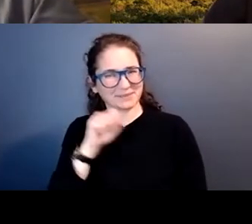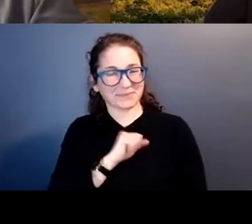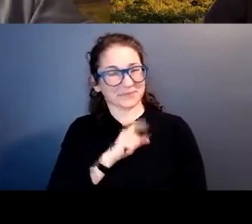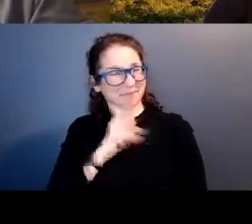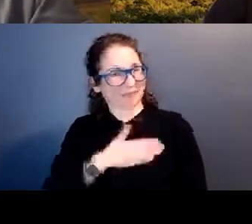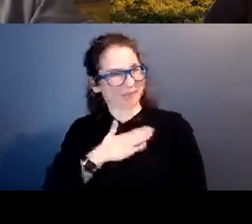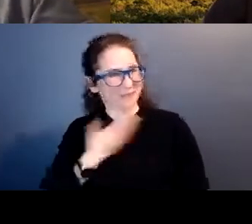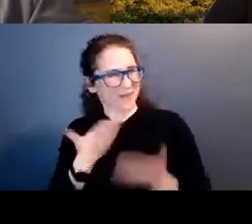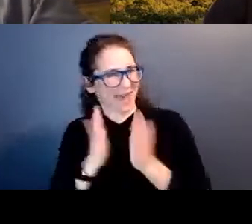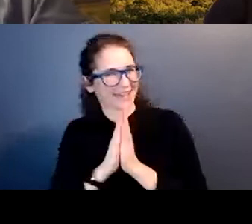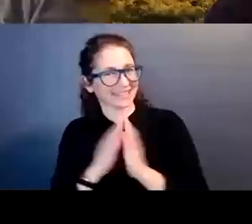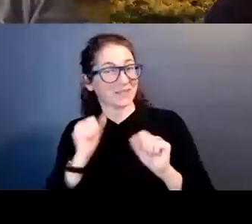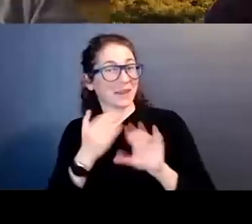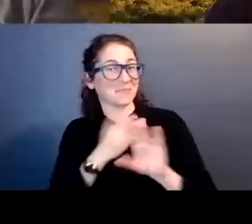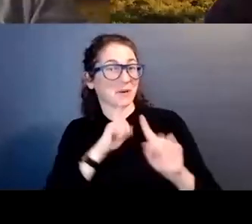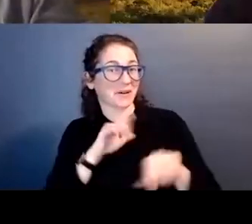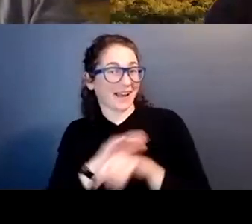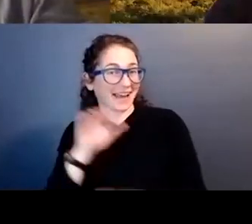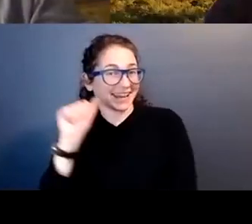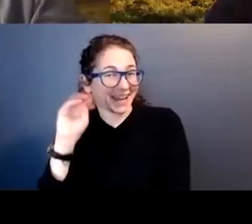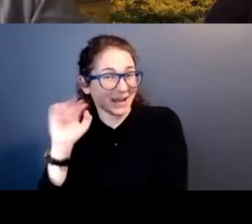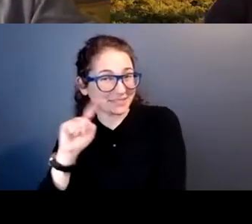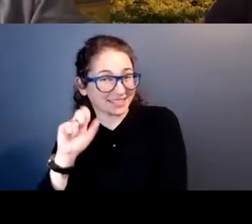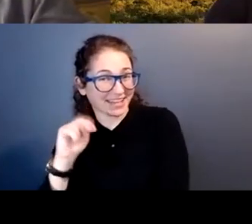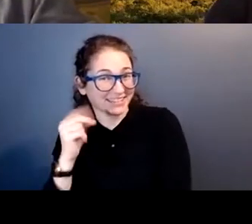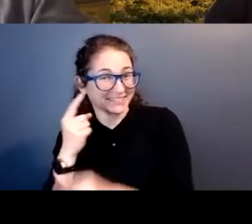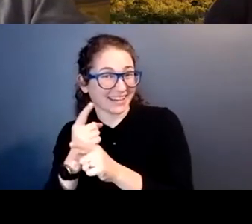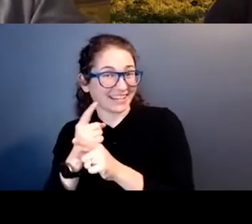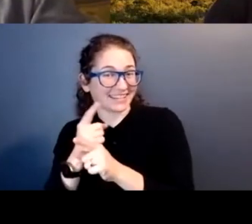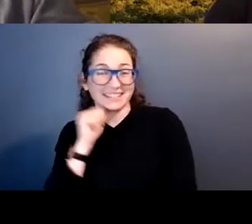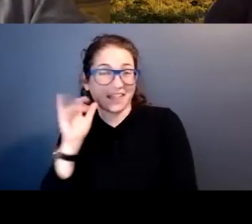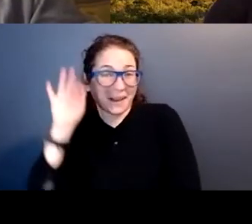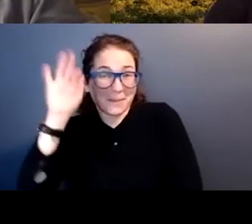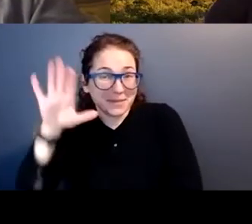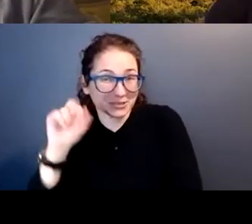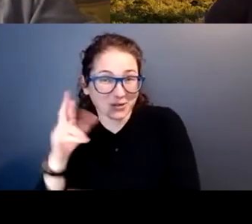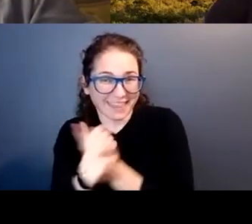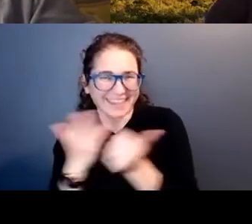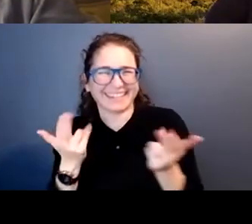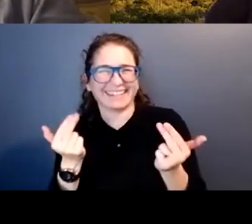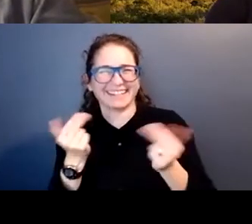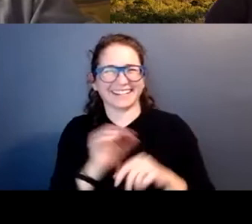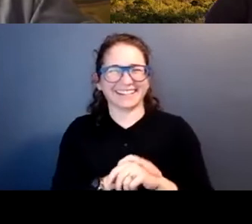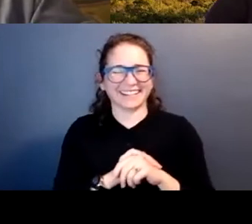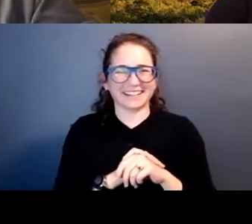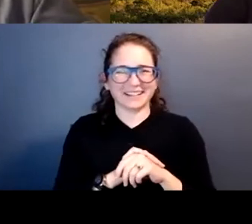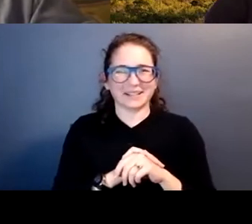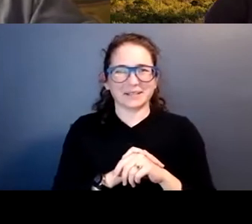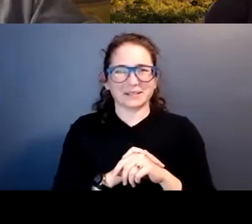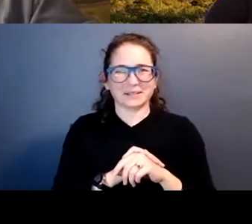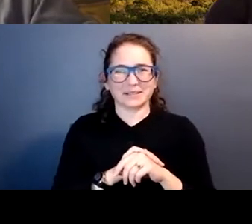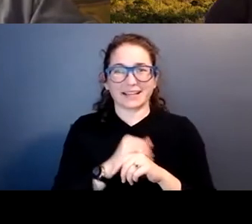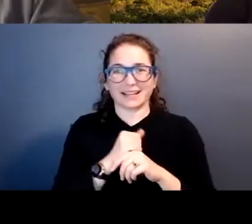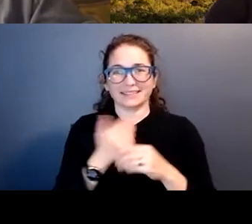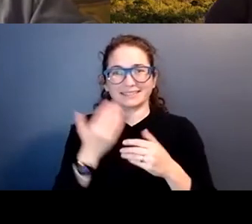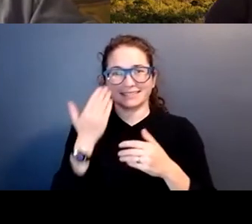glad you asked. You can pre-order it on Amazon, right? That's not like a pitch or anything. But in fact, I know Nikki's